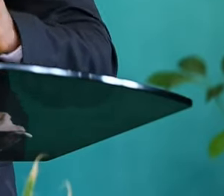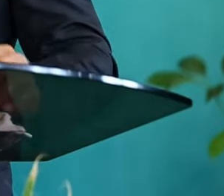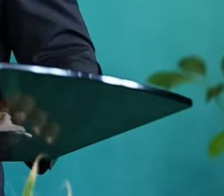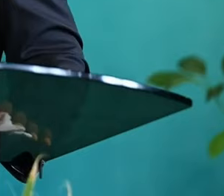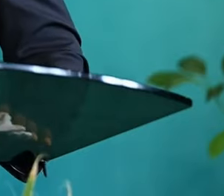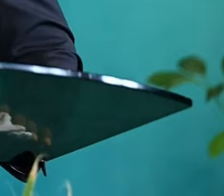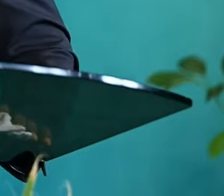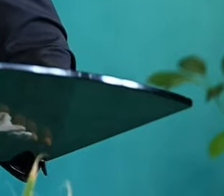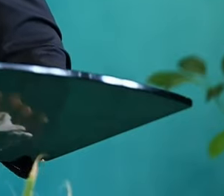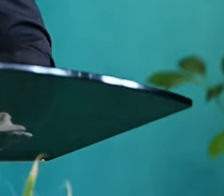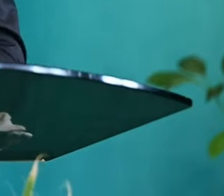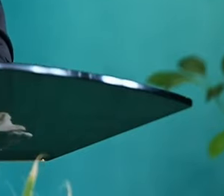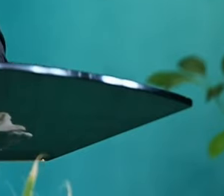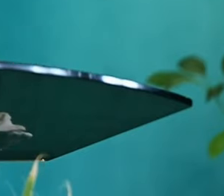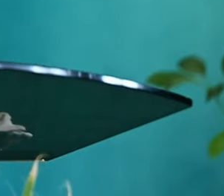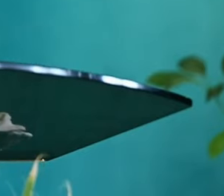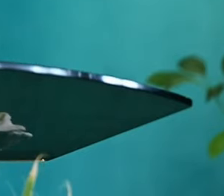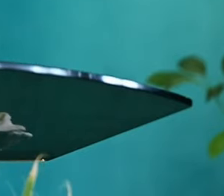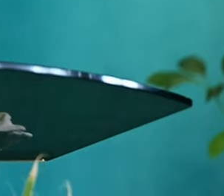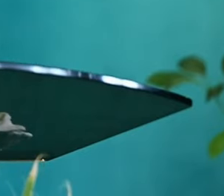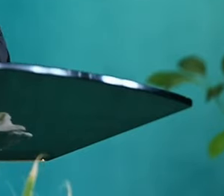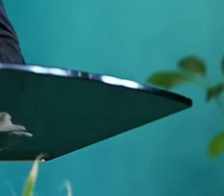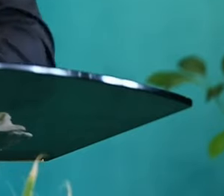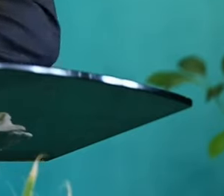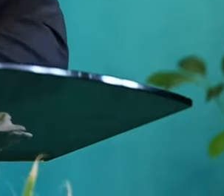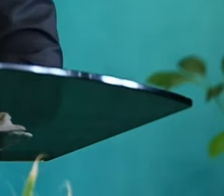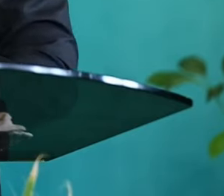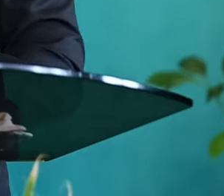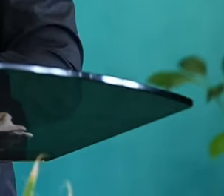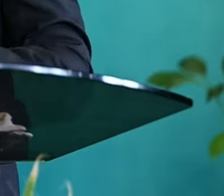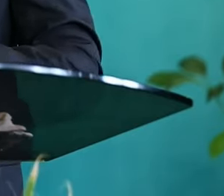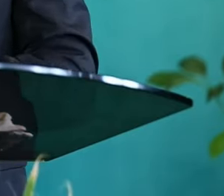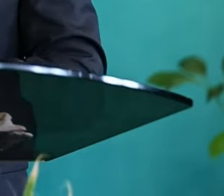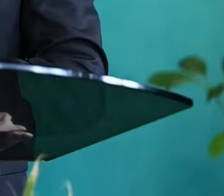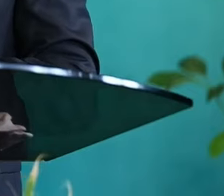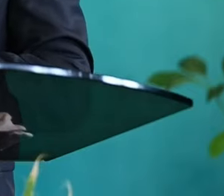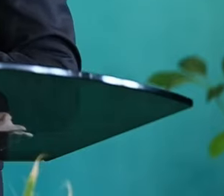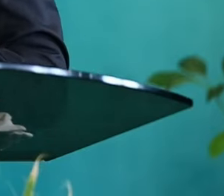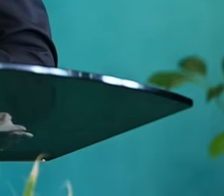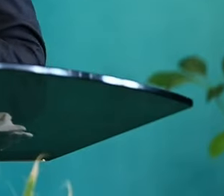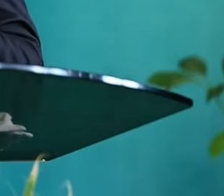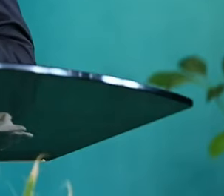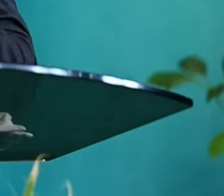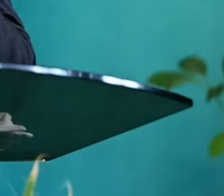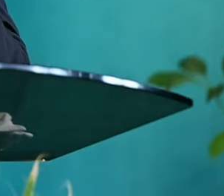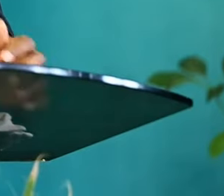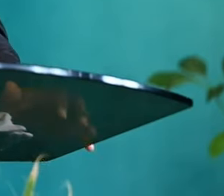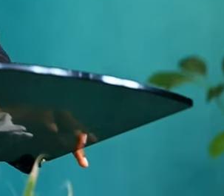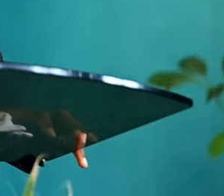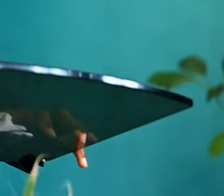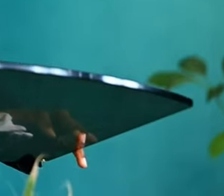to speak to our hearts. We've been studying Matthew chapter 5, particularly the first 12